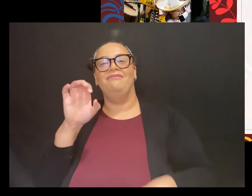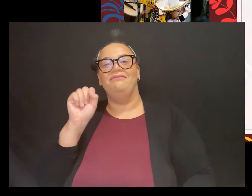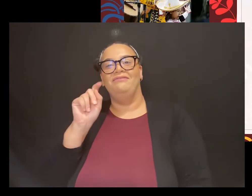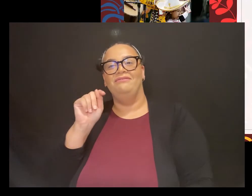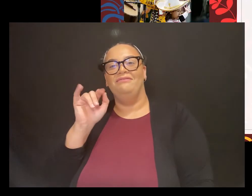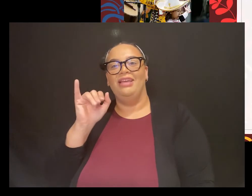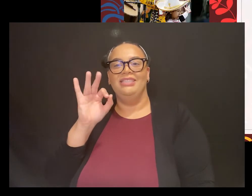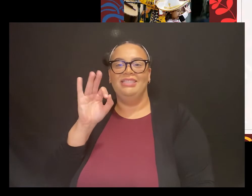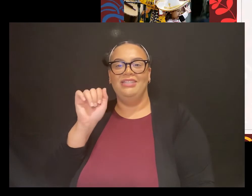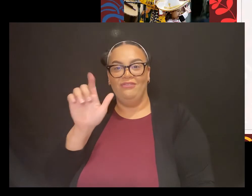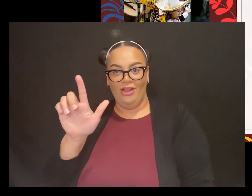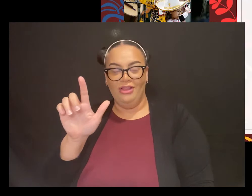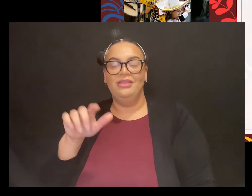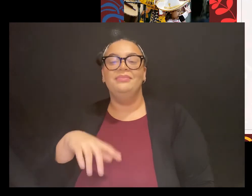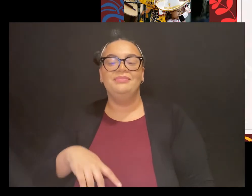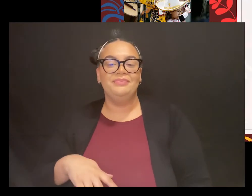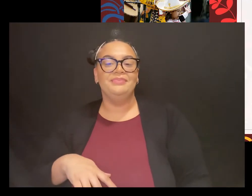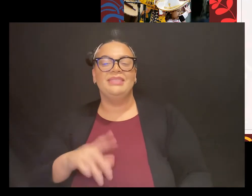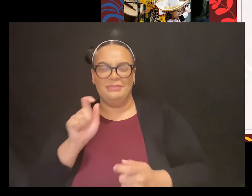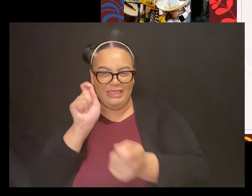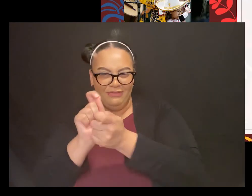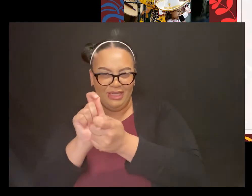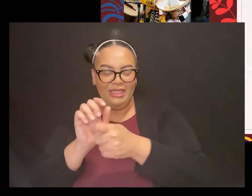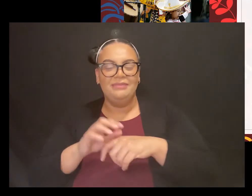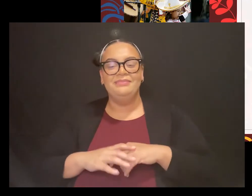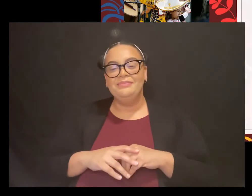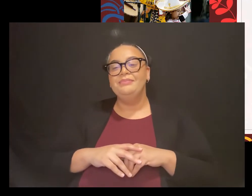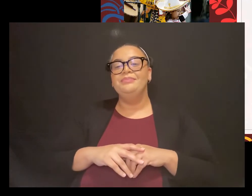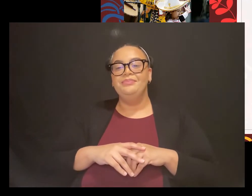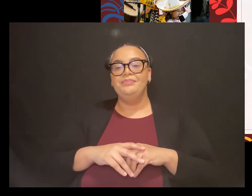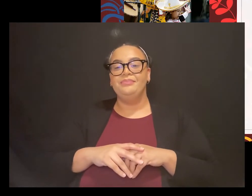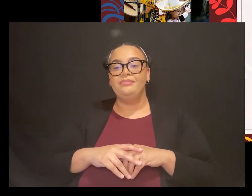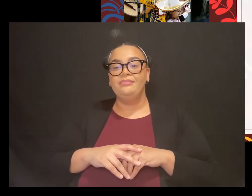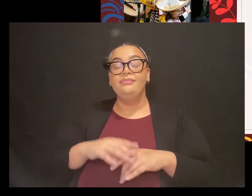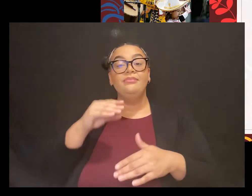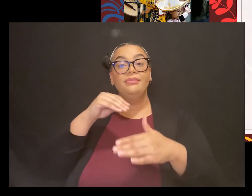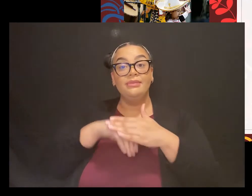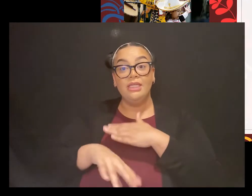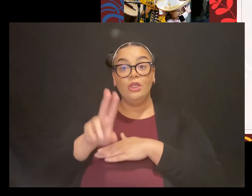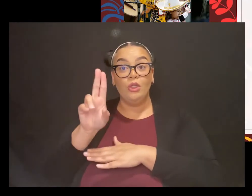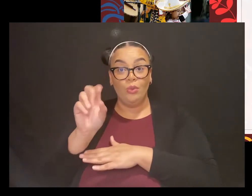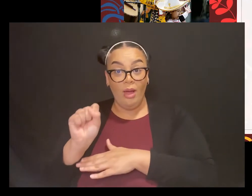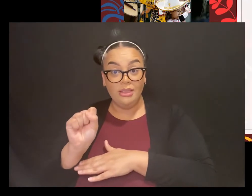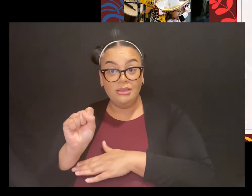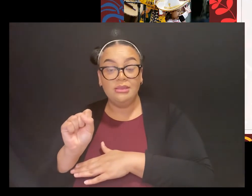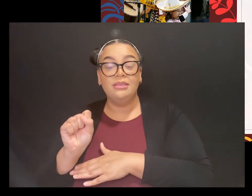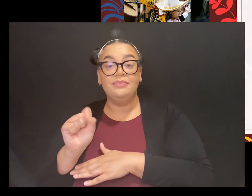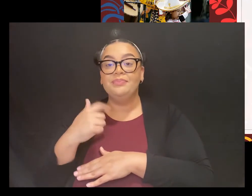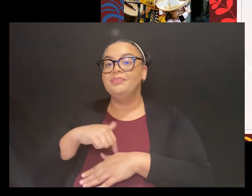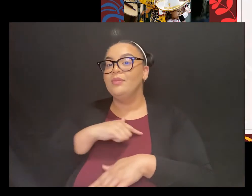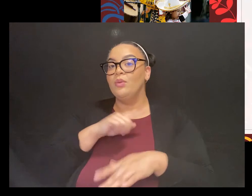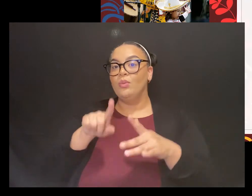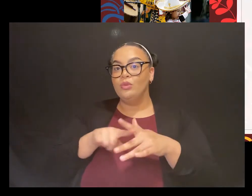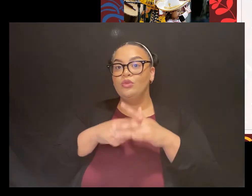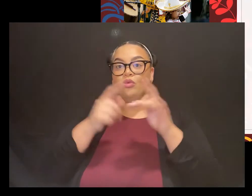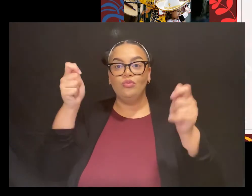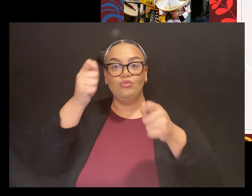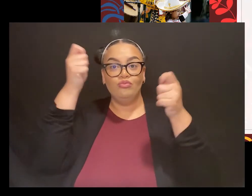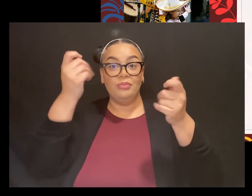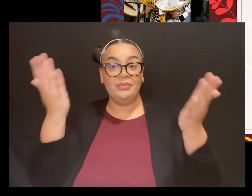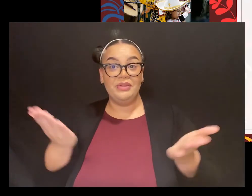Now celebrating in the United States, we started celebrating here in California in